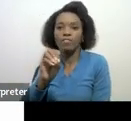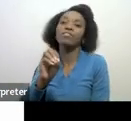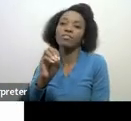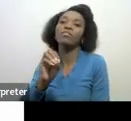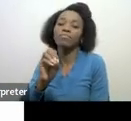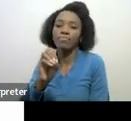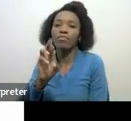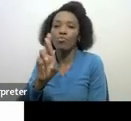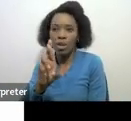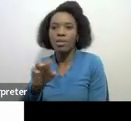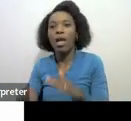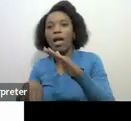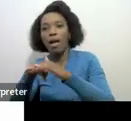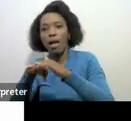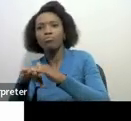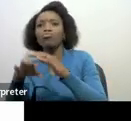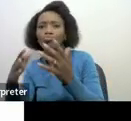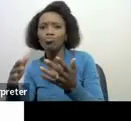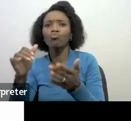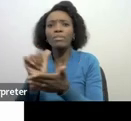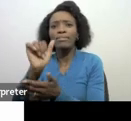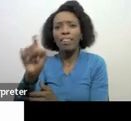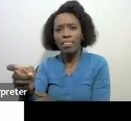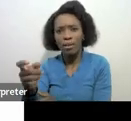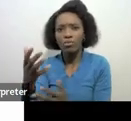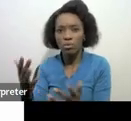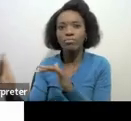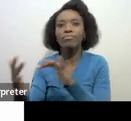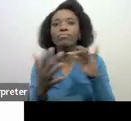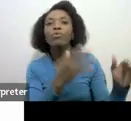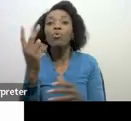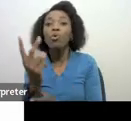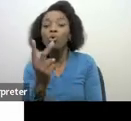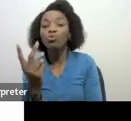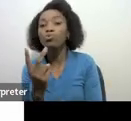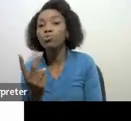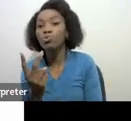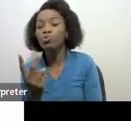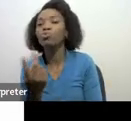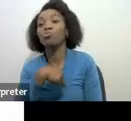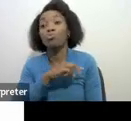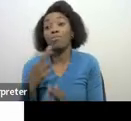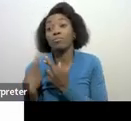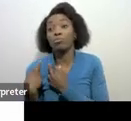month which is on a sliding scale and then we also are responsible for the collection of